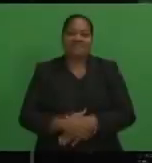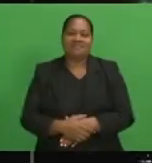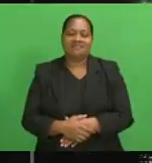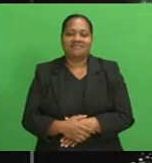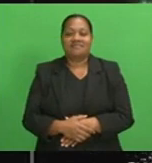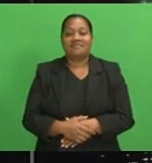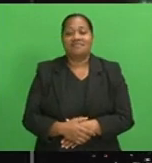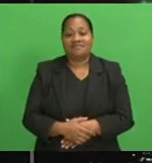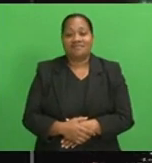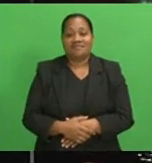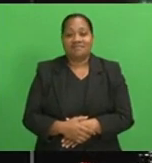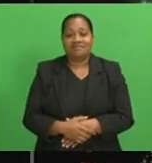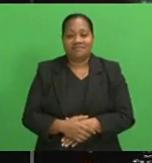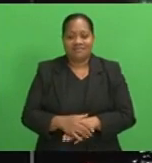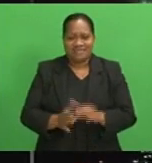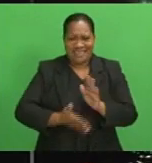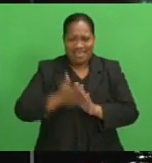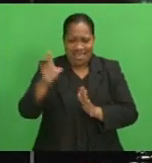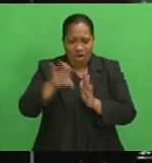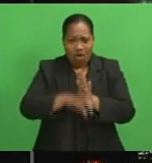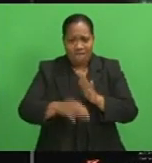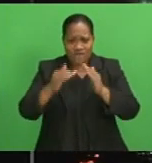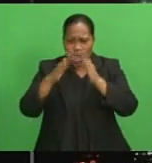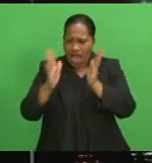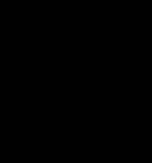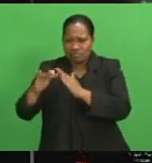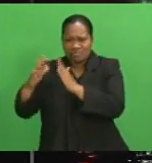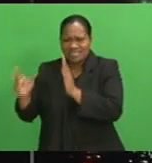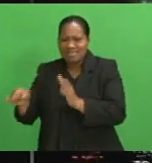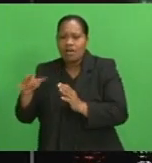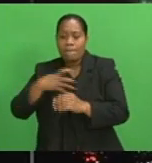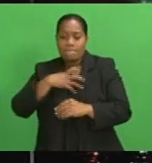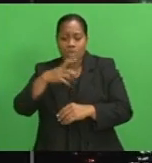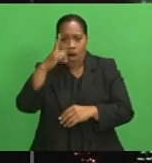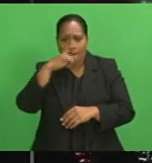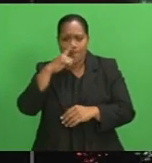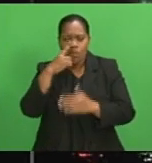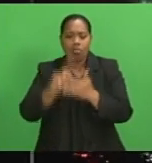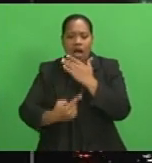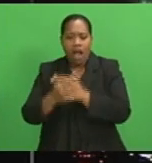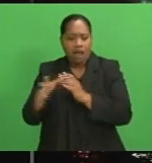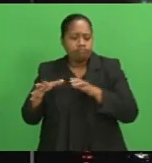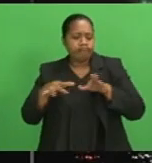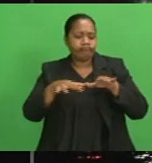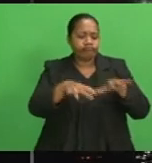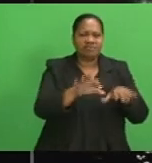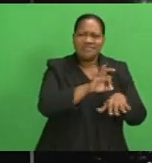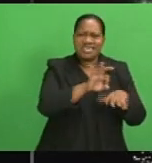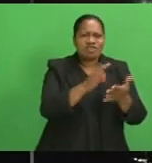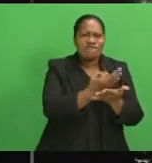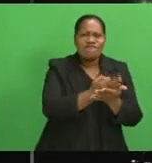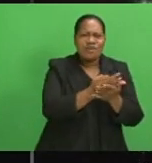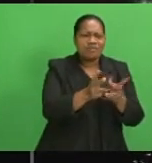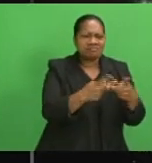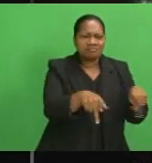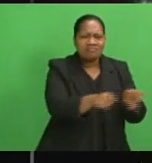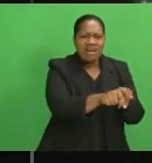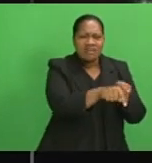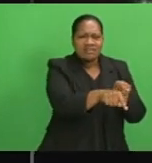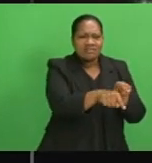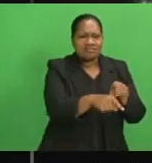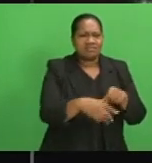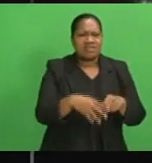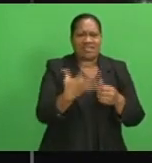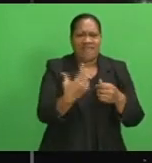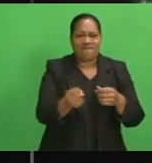The high cost of housing has forced more people into an informal settlement where waste management and sanitation are major